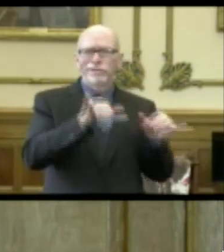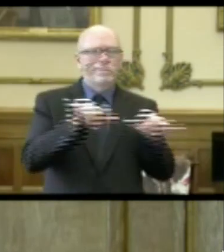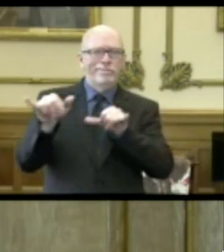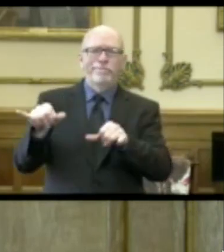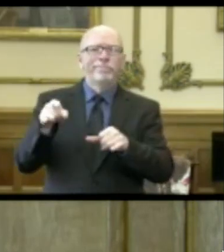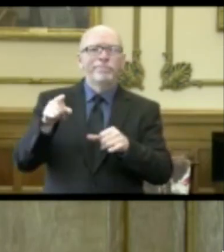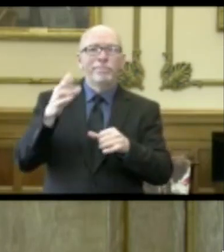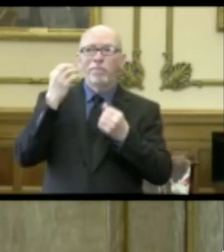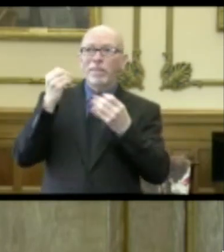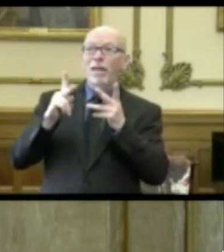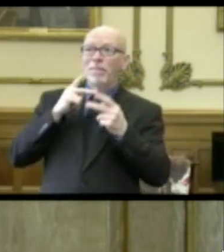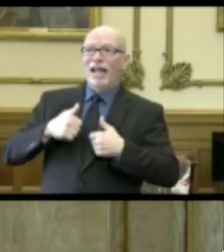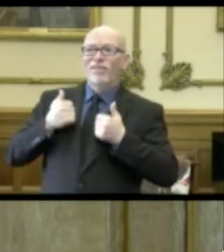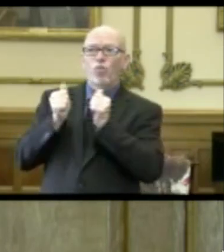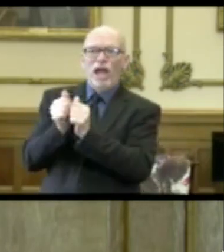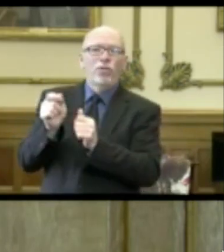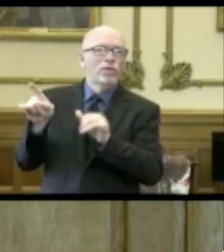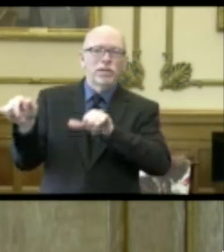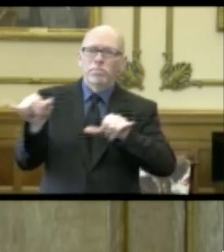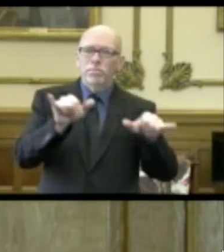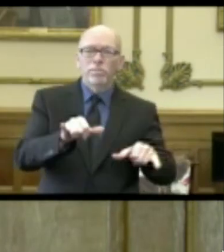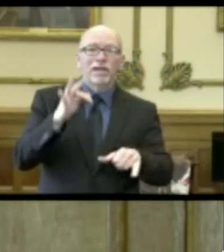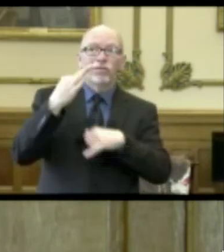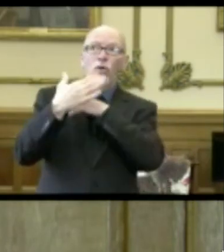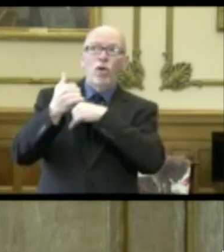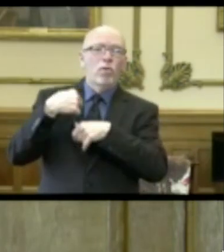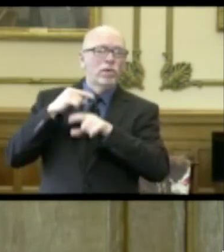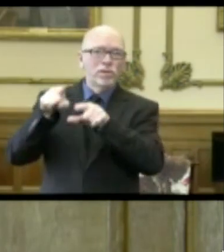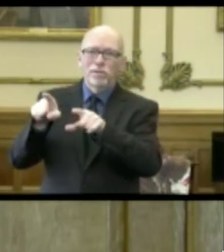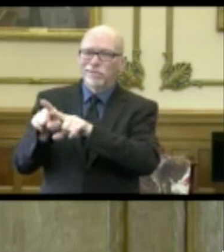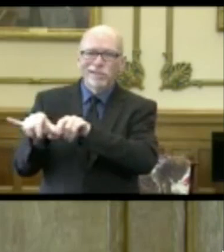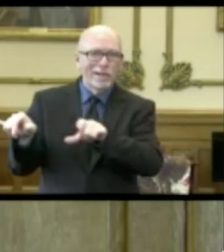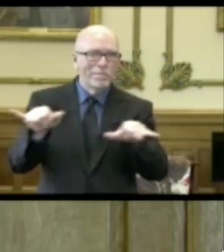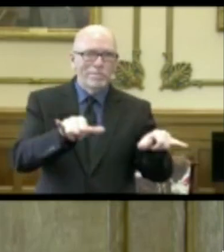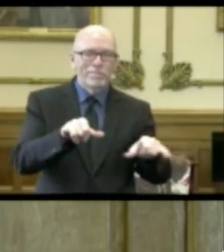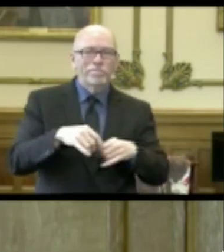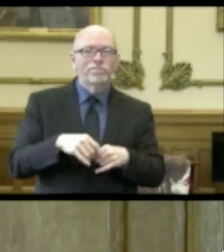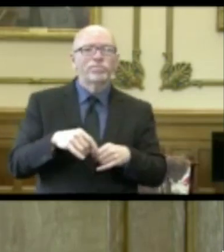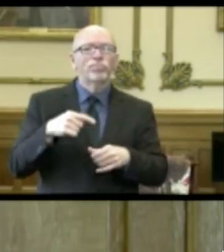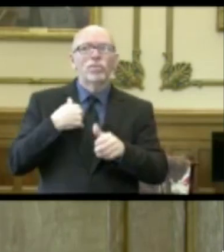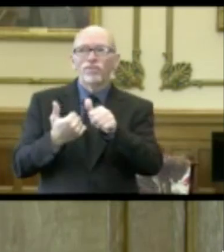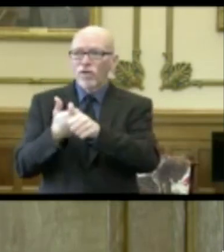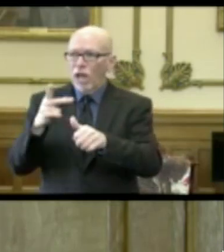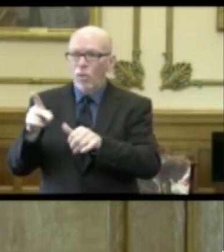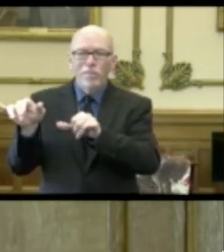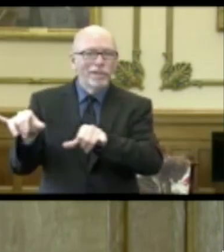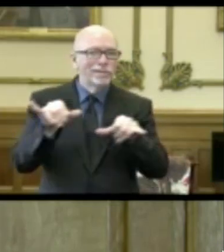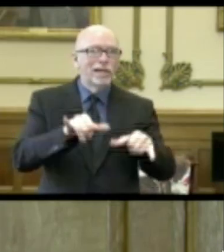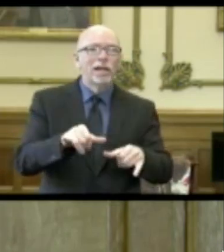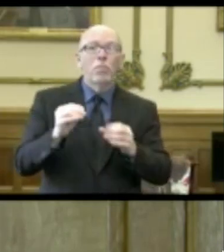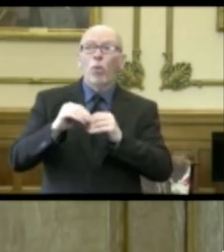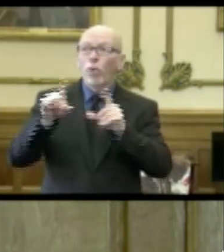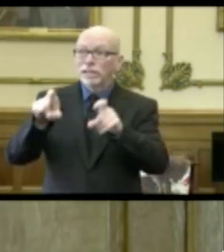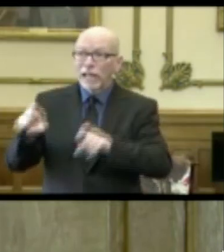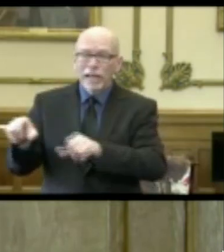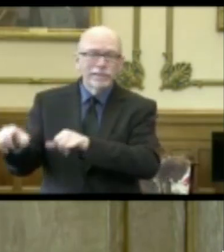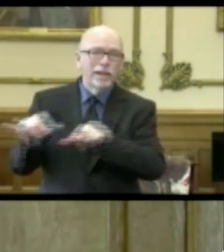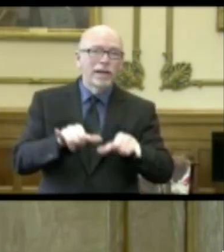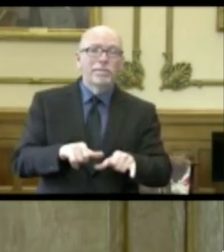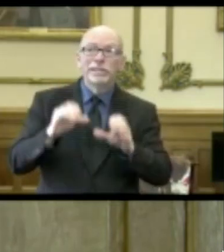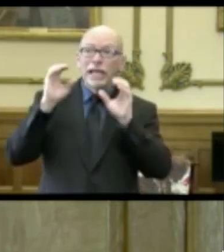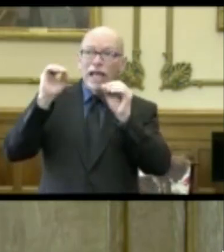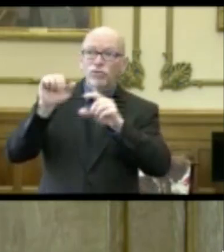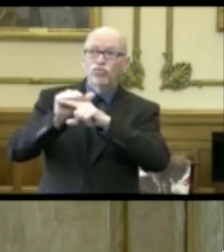setting. We go in when we're called exactly the same way we would for a long-term care facility, go back and follow up and do additional testing, do education